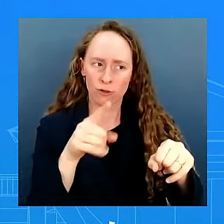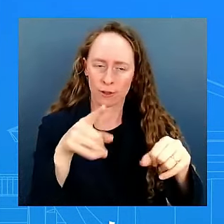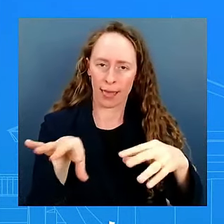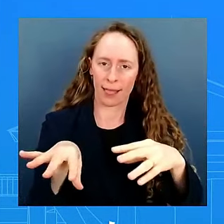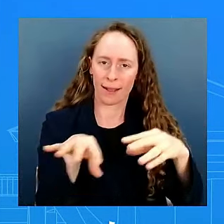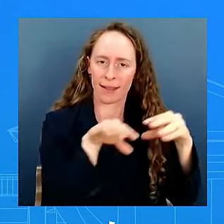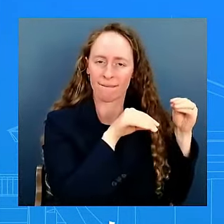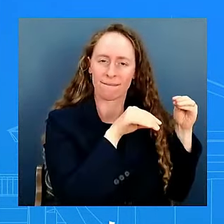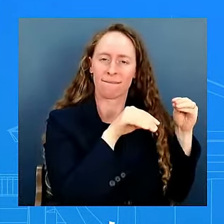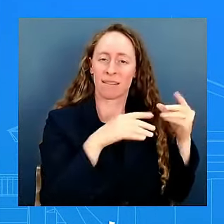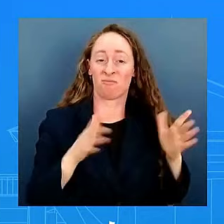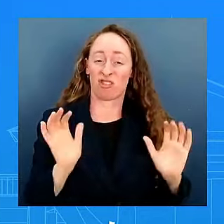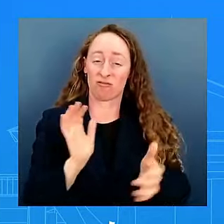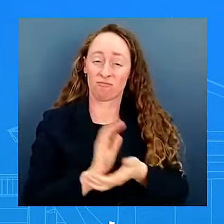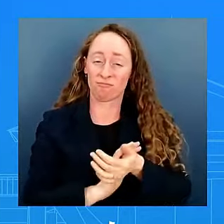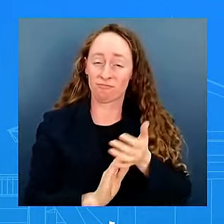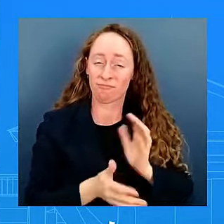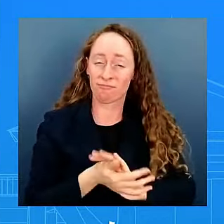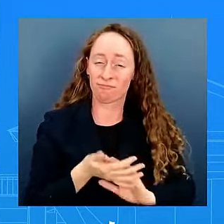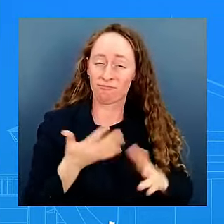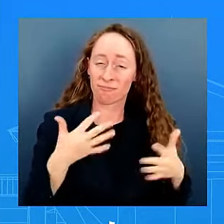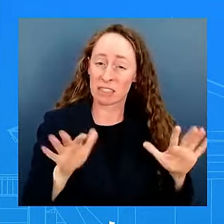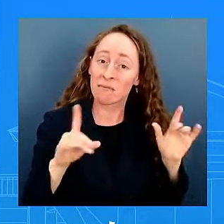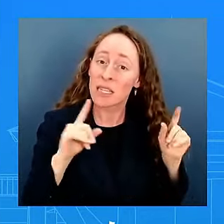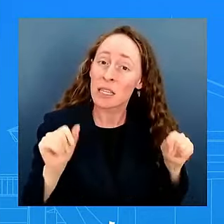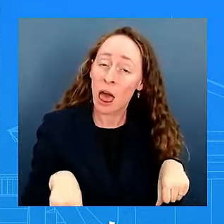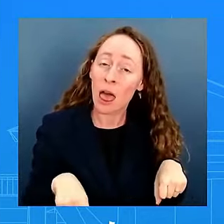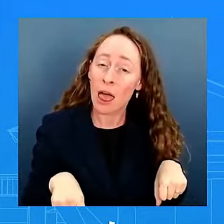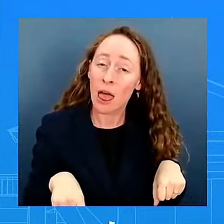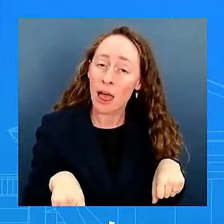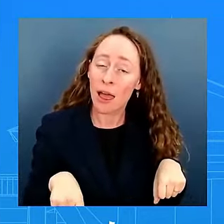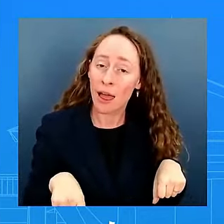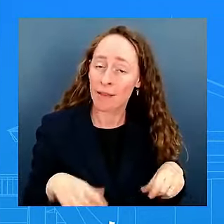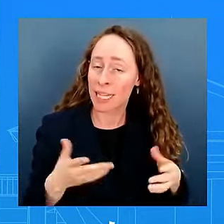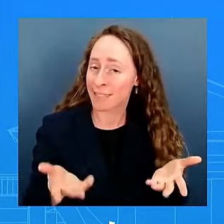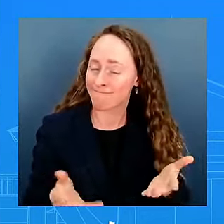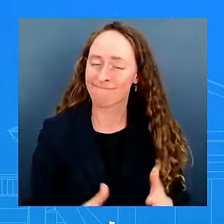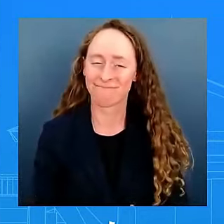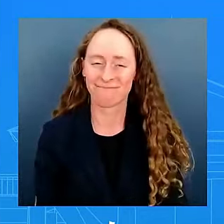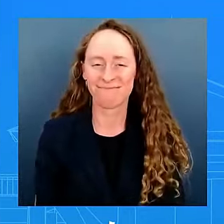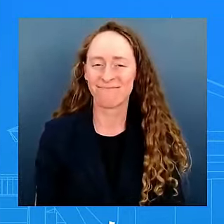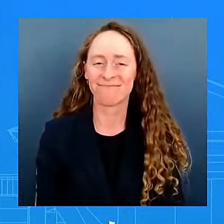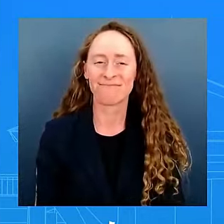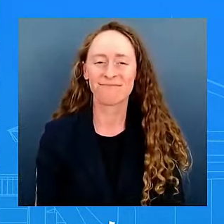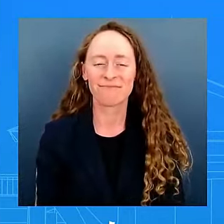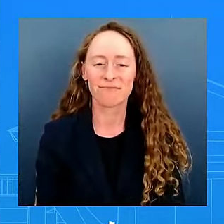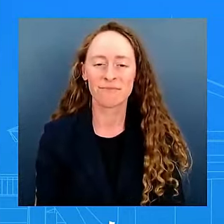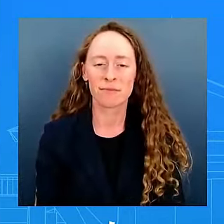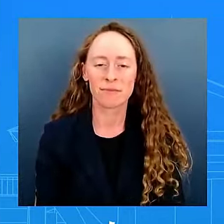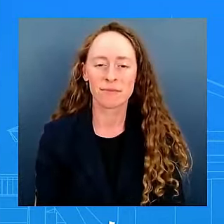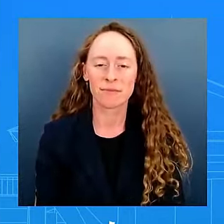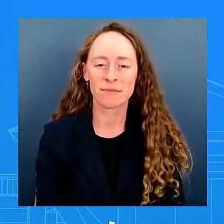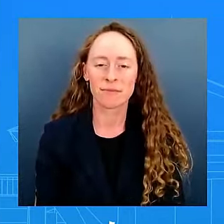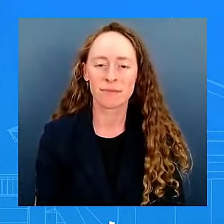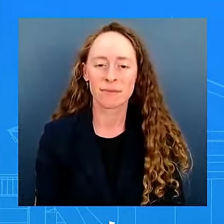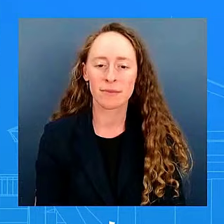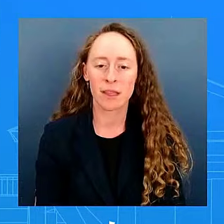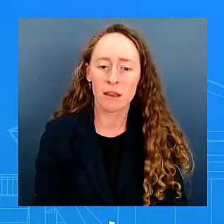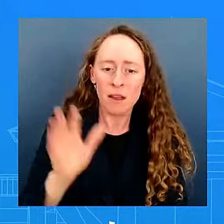it conversations with leaders nato leaders i don't have any i don't the gravity of the comments i